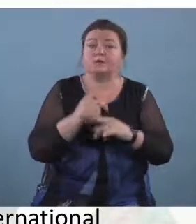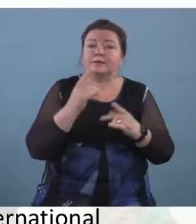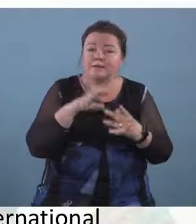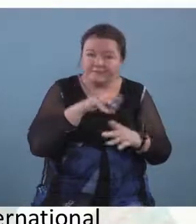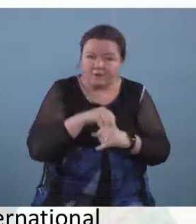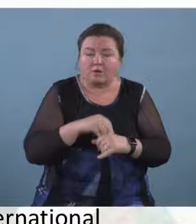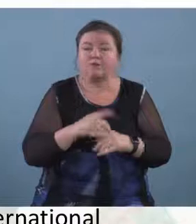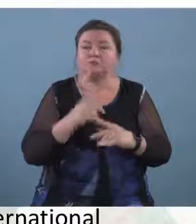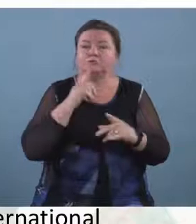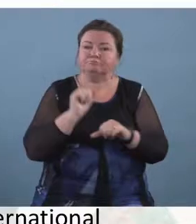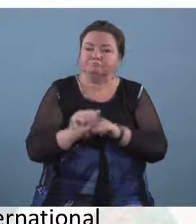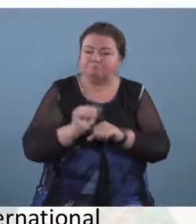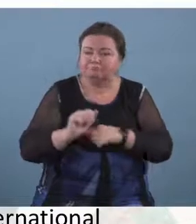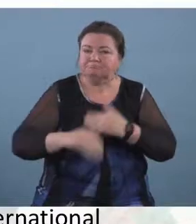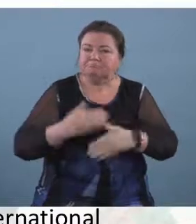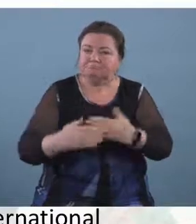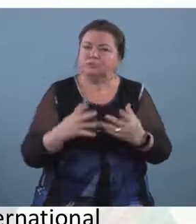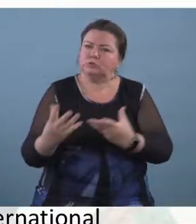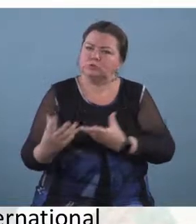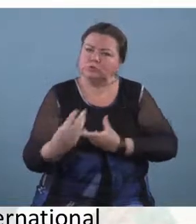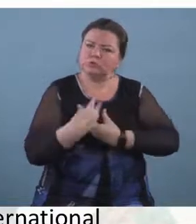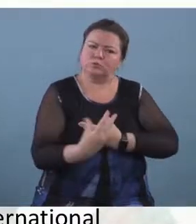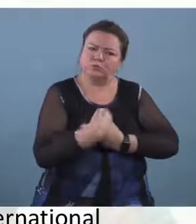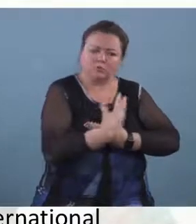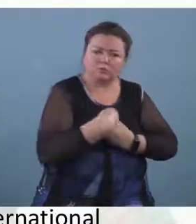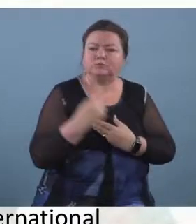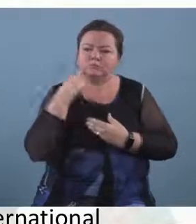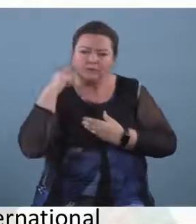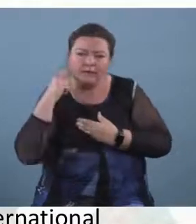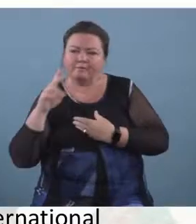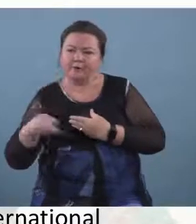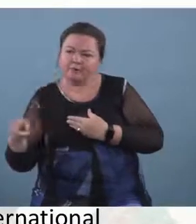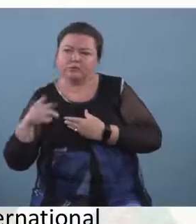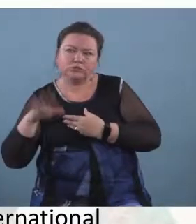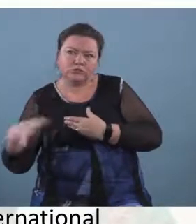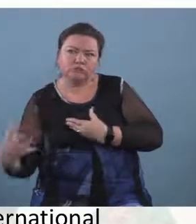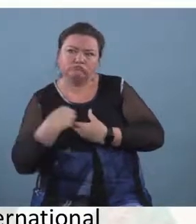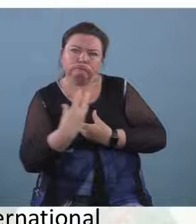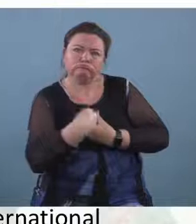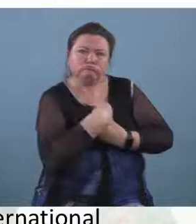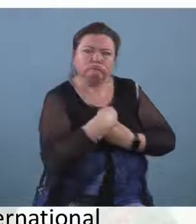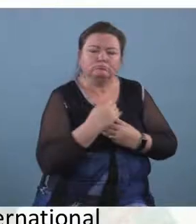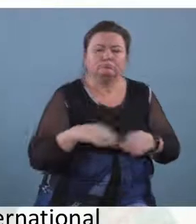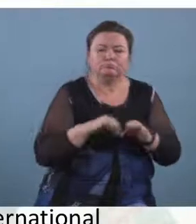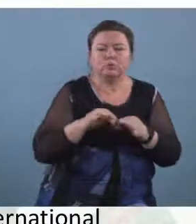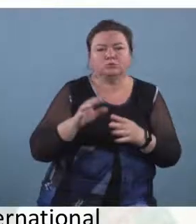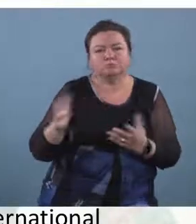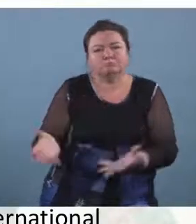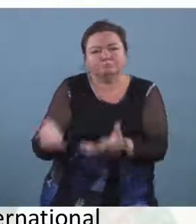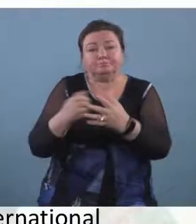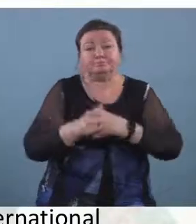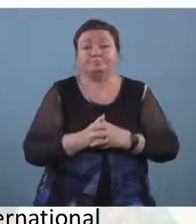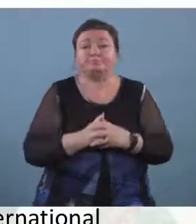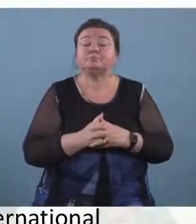to include deaf and hard of hearing children in playing musical instruments. We do